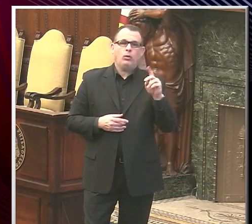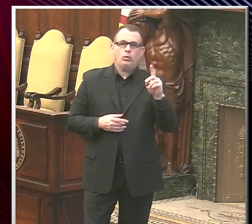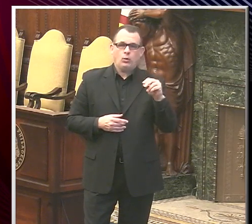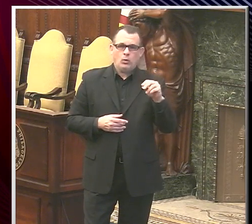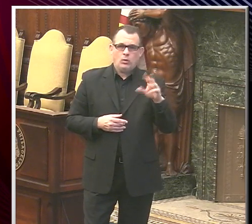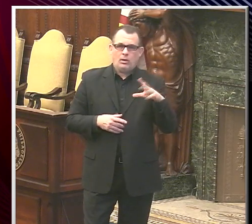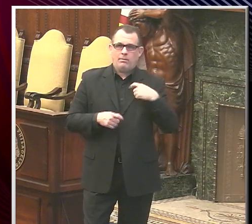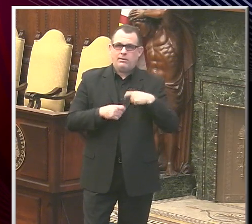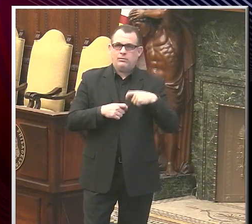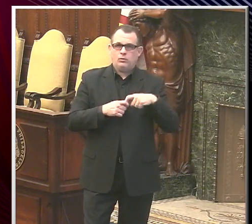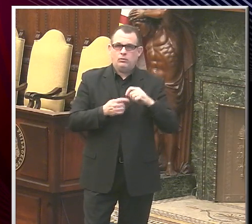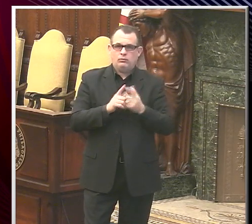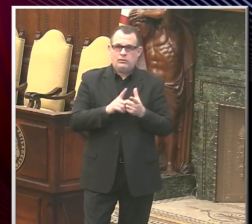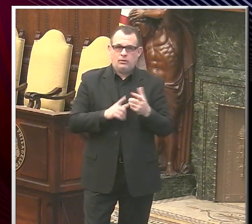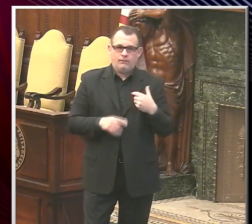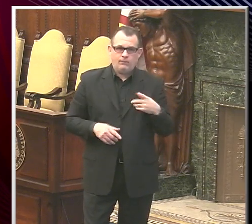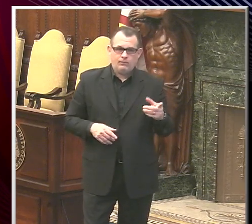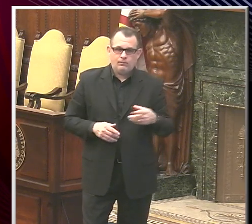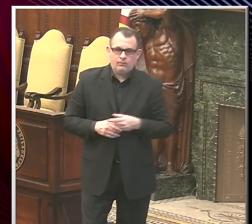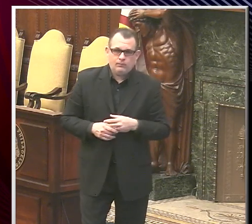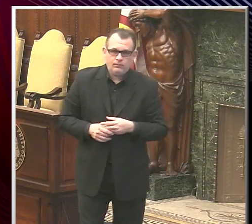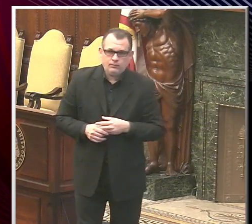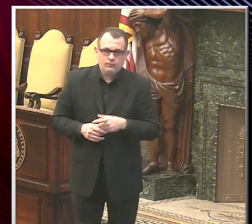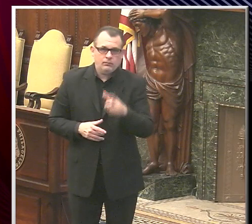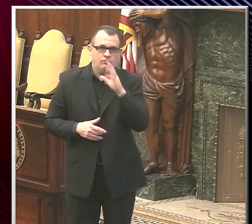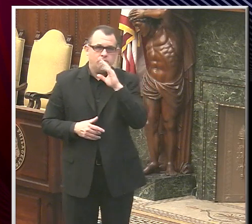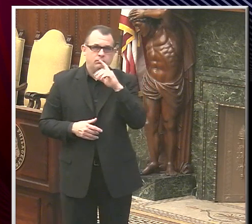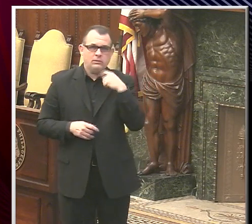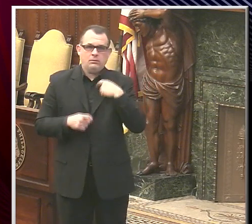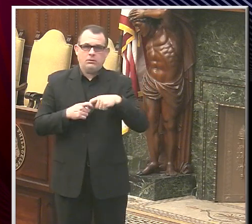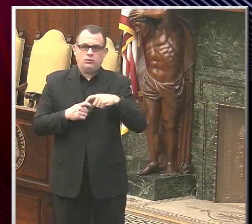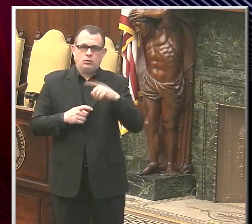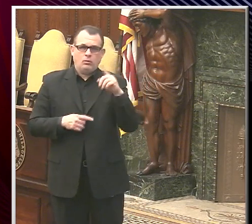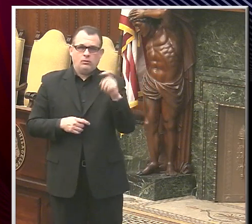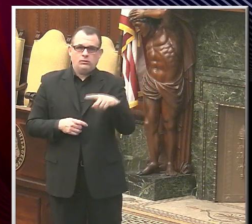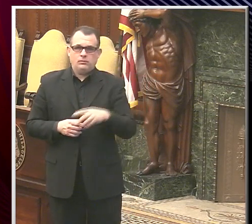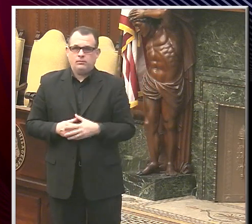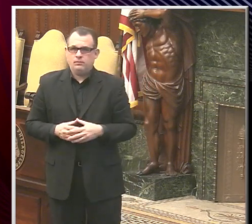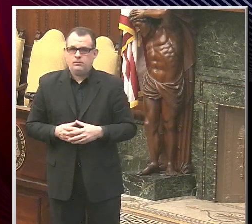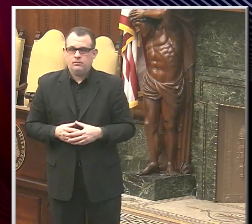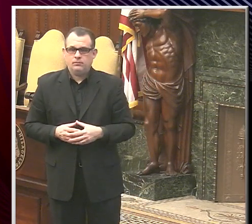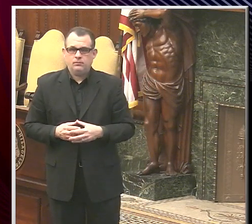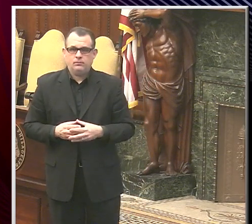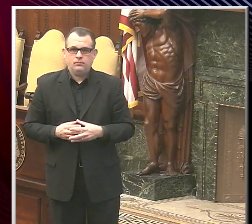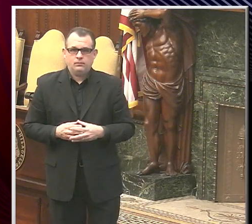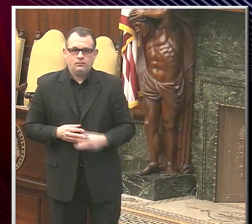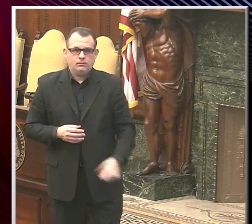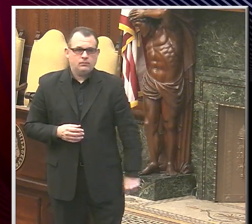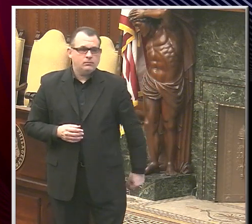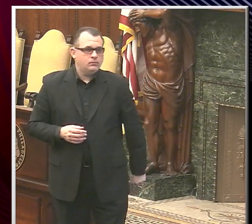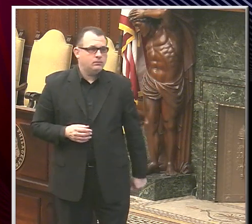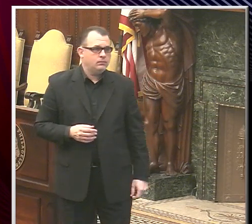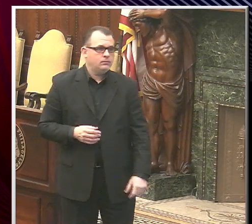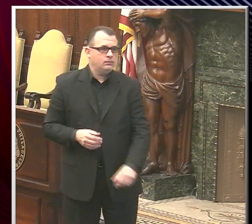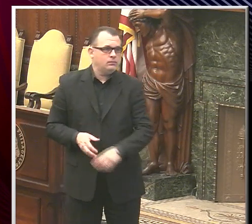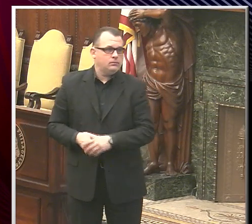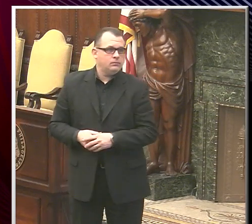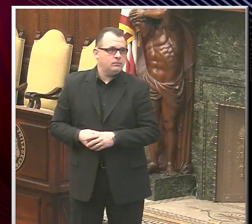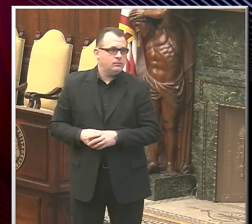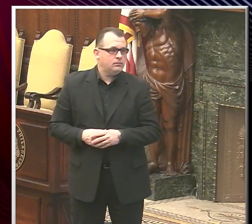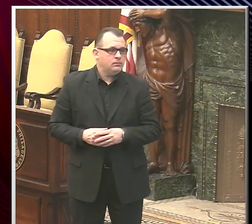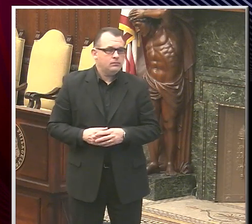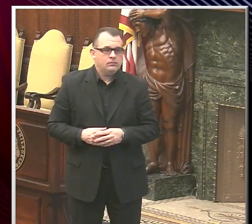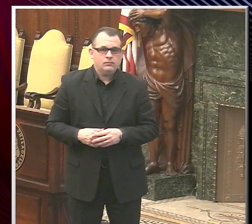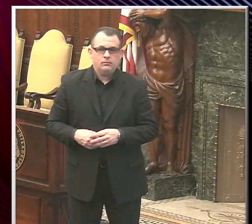much for that. Hola, buenas tardes, Armando. La primera pregunta es si el llamado para vacunar a los maestros